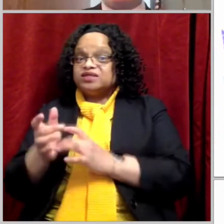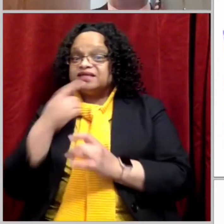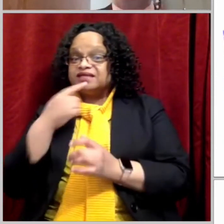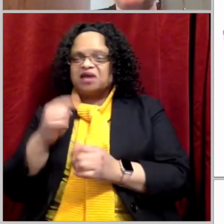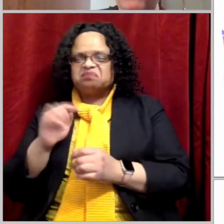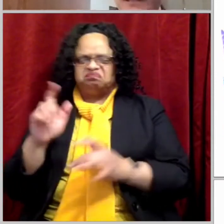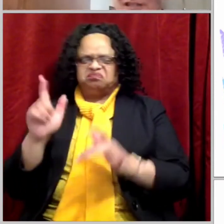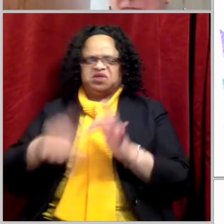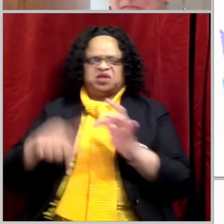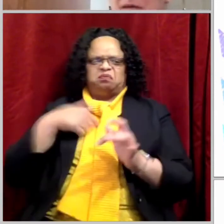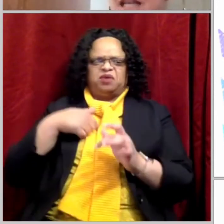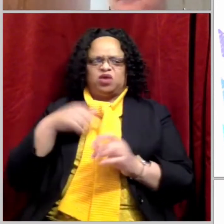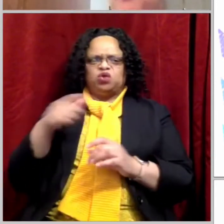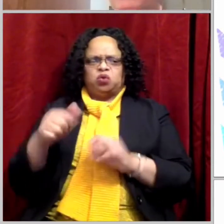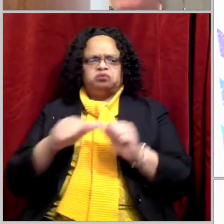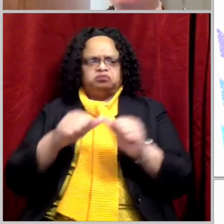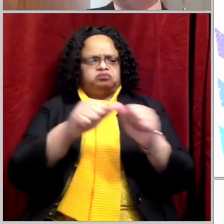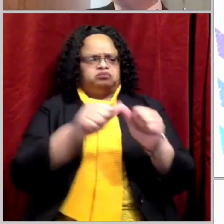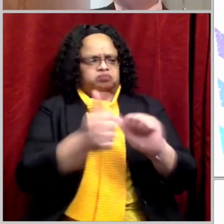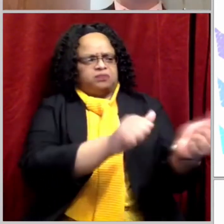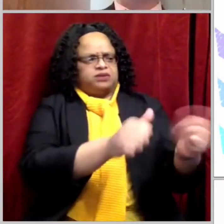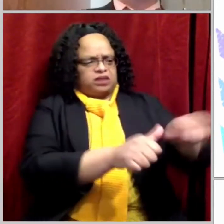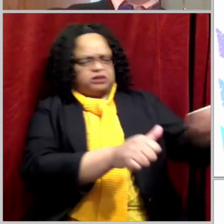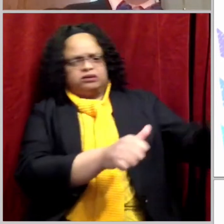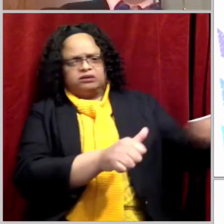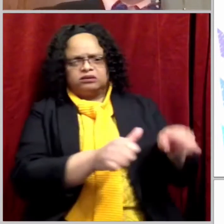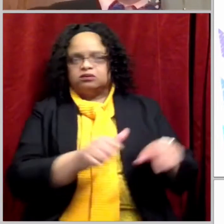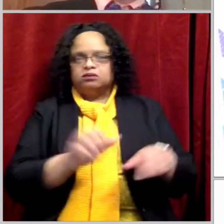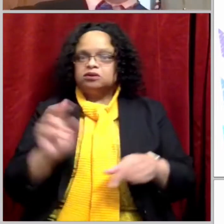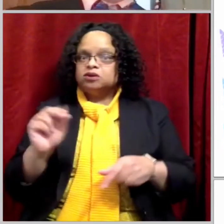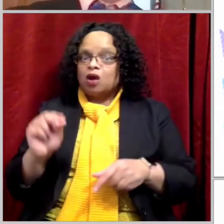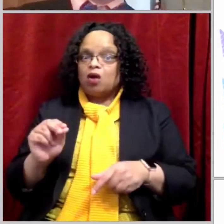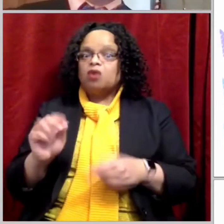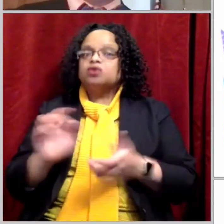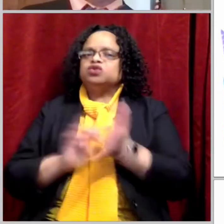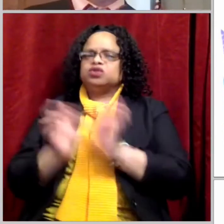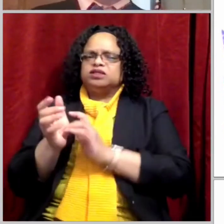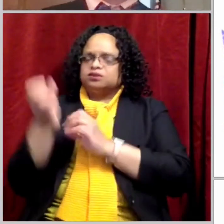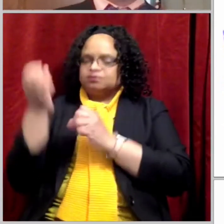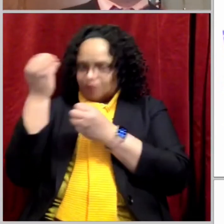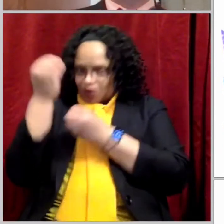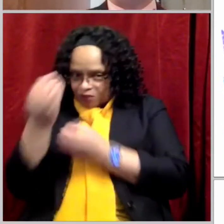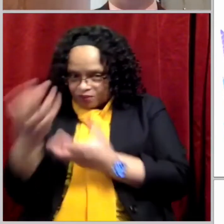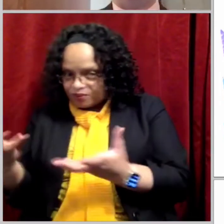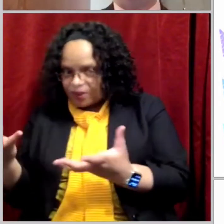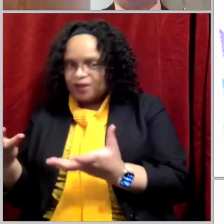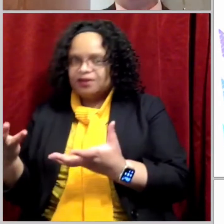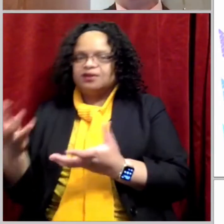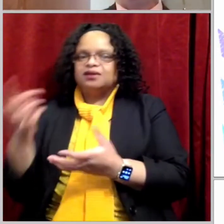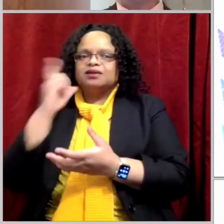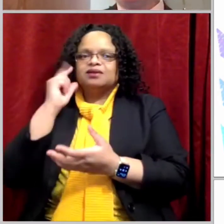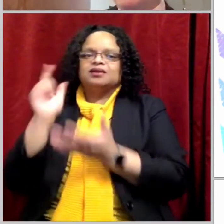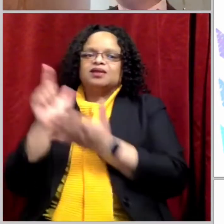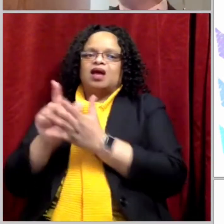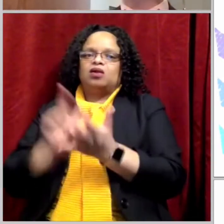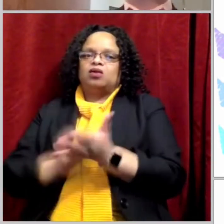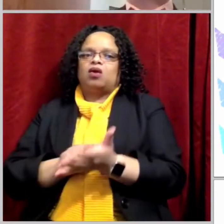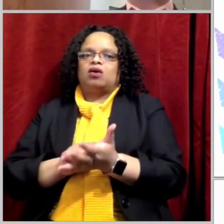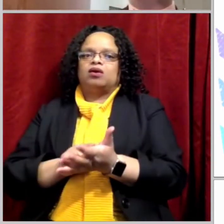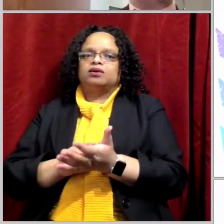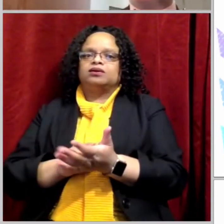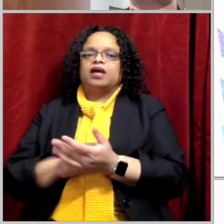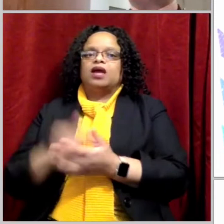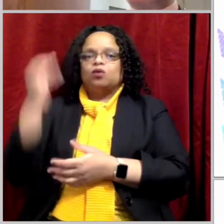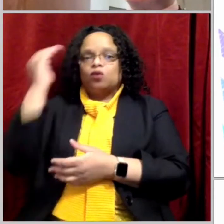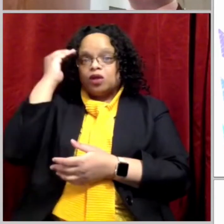God's attitude and even submitting himself to the very law that he made, the Mosaic law, which we knew